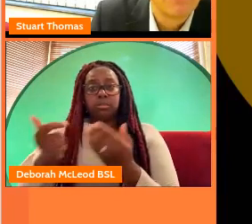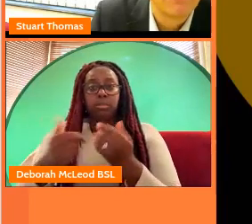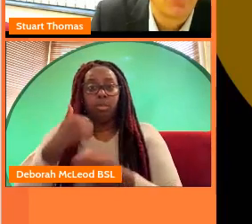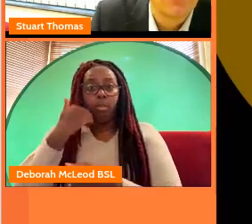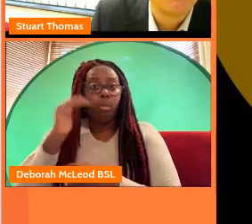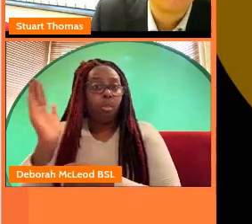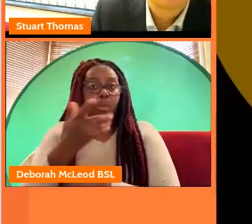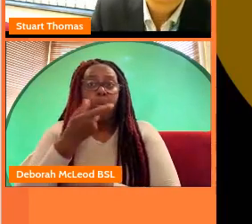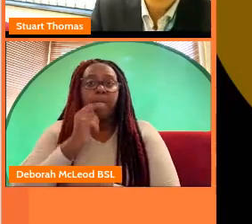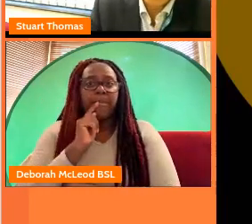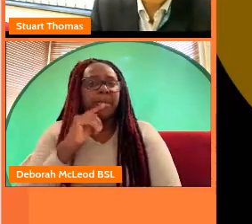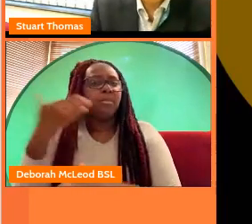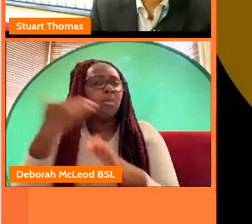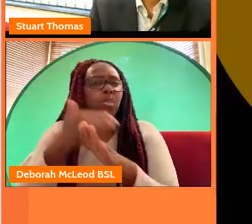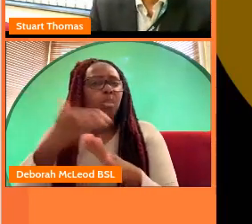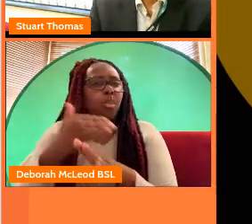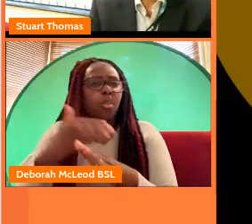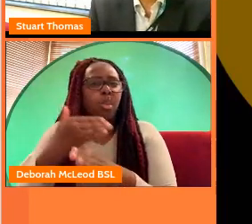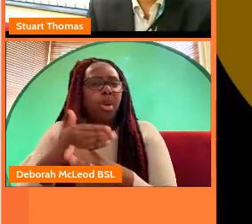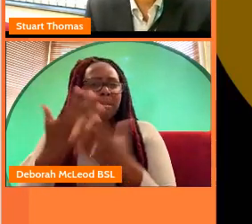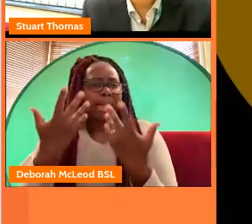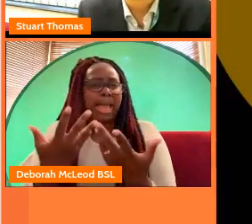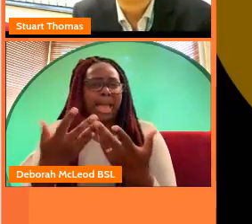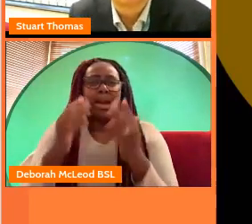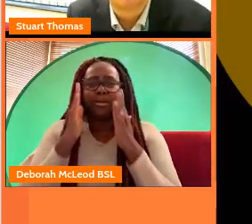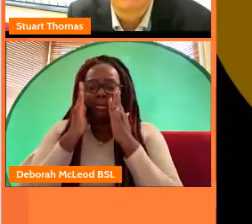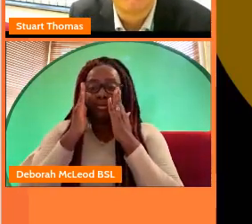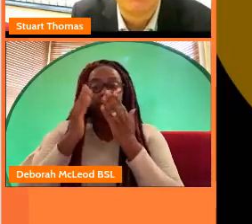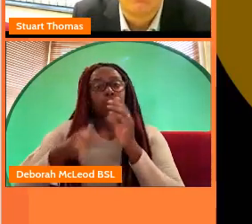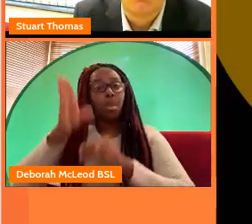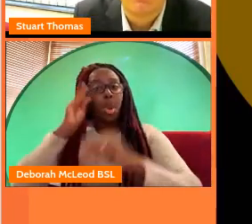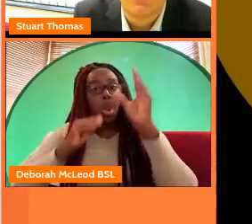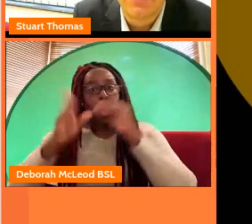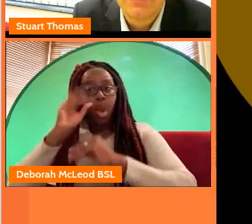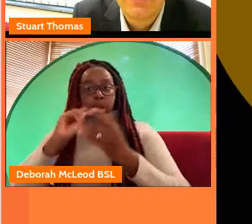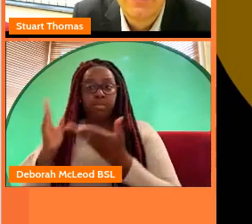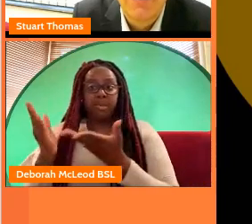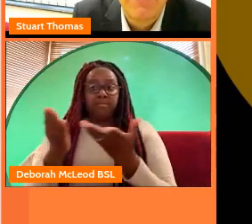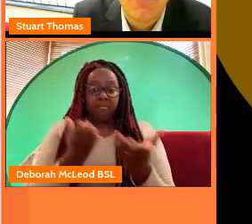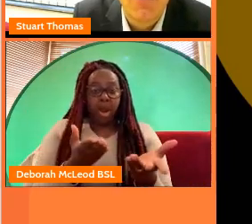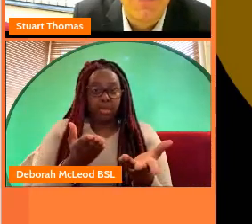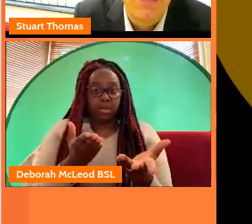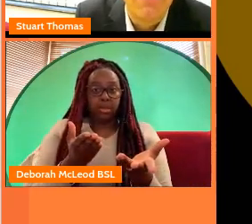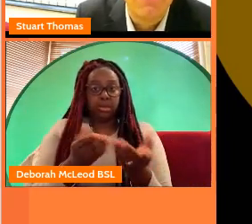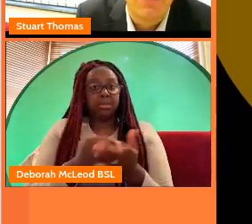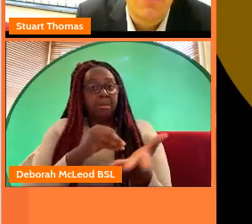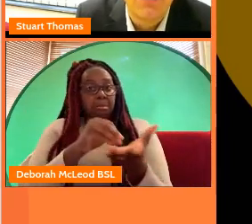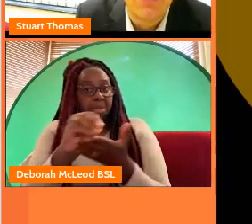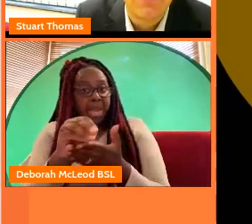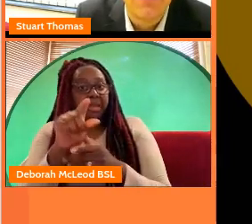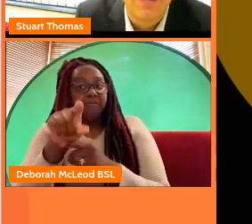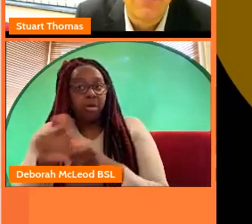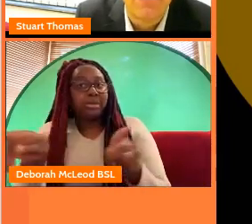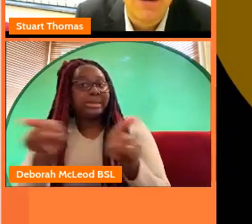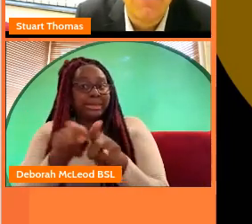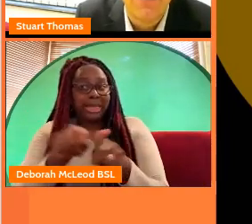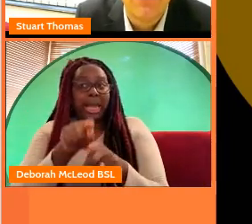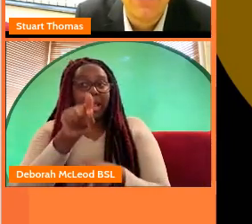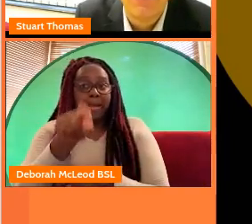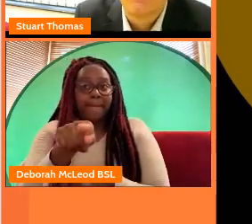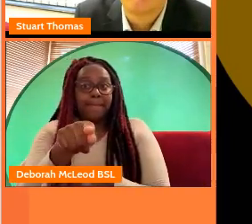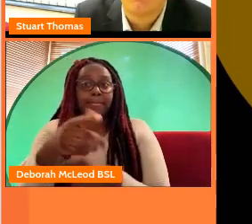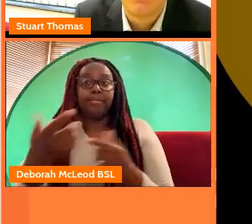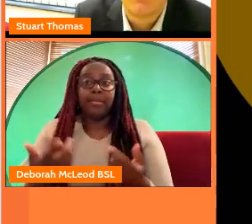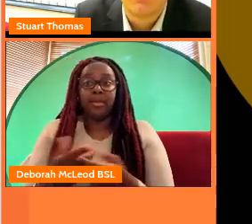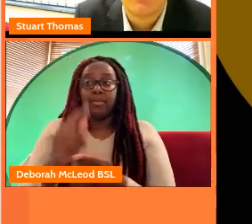so how does it work well we've got learning providers who deliver all the learning paid for by the levy fund which is for our